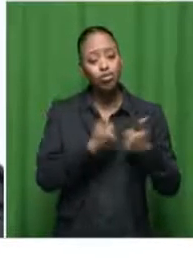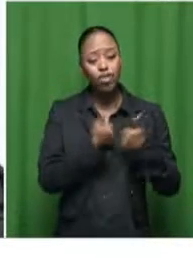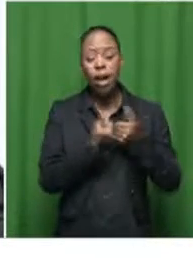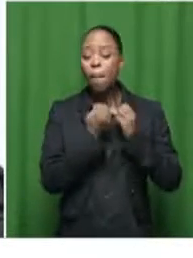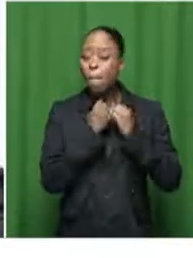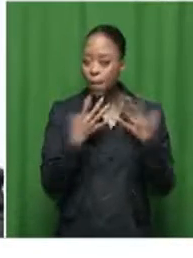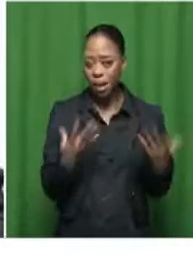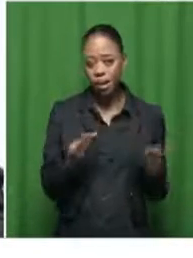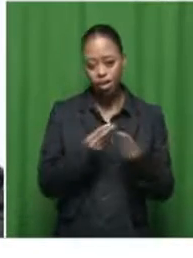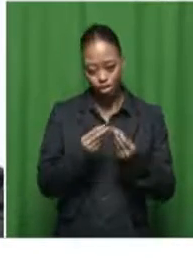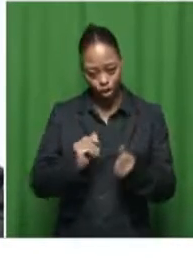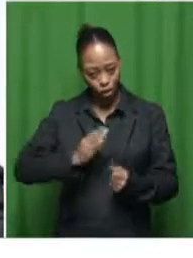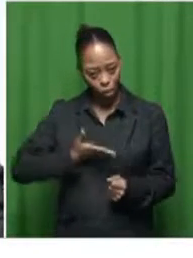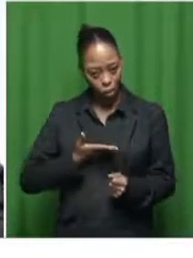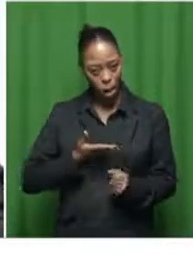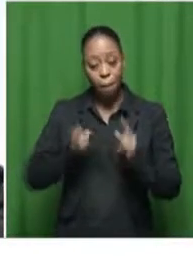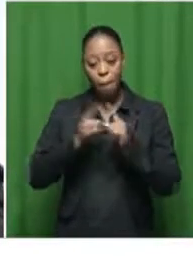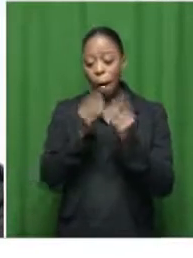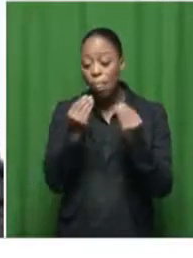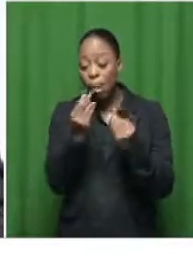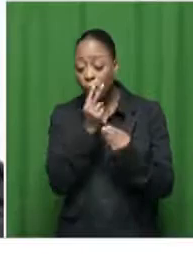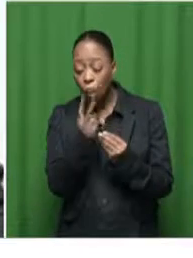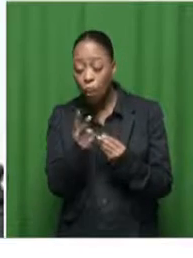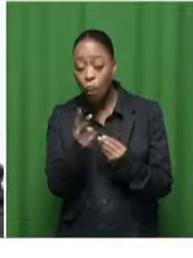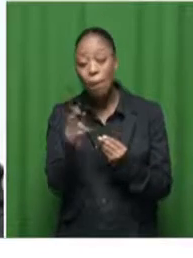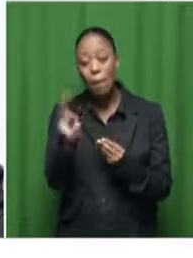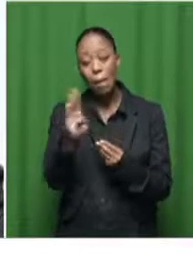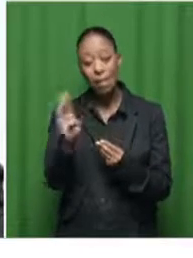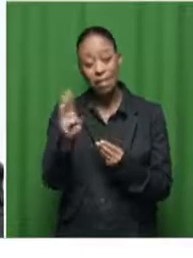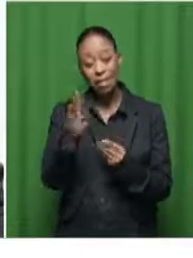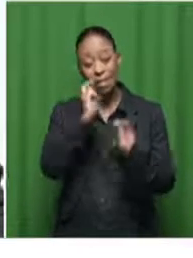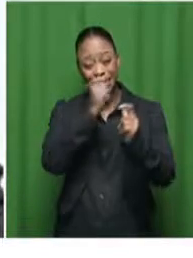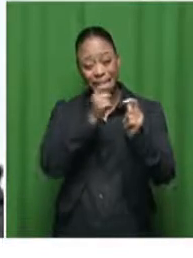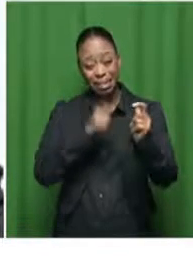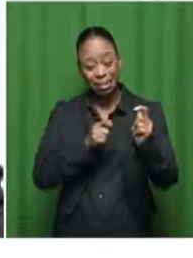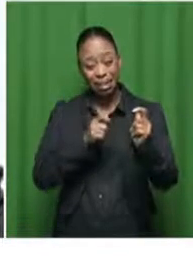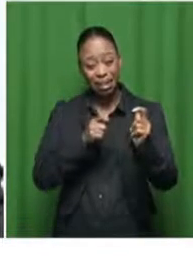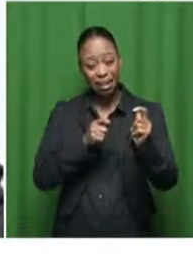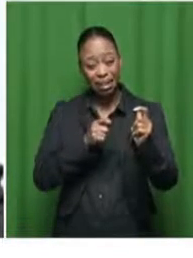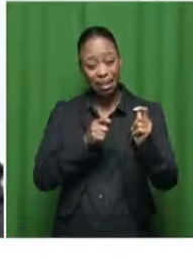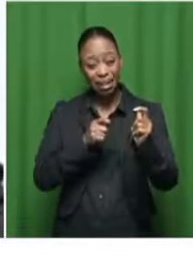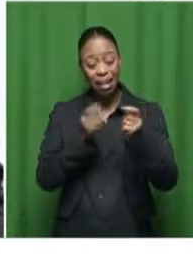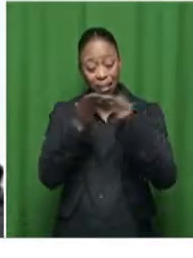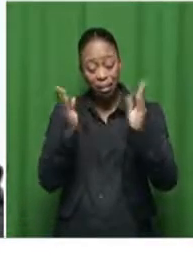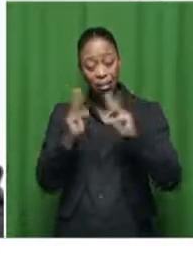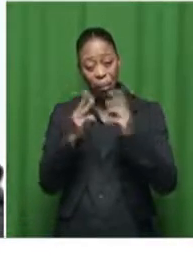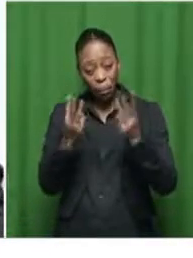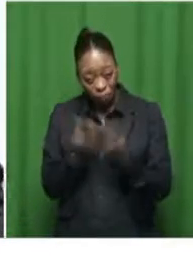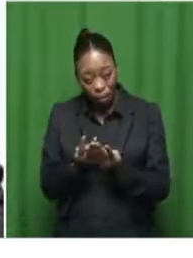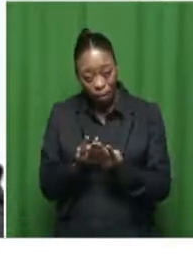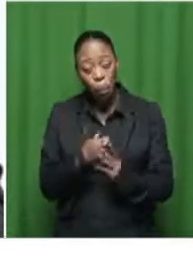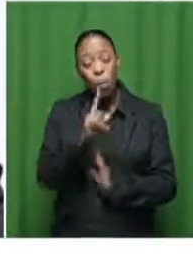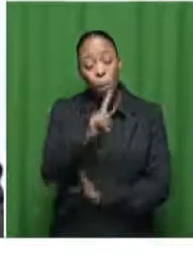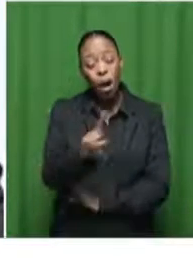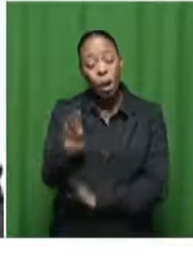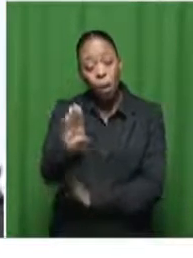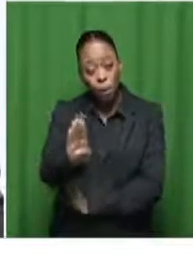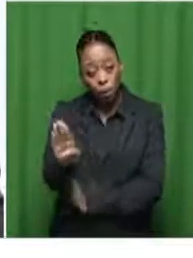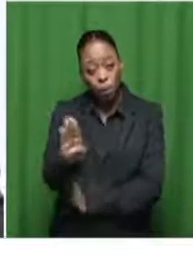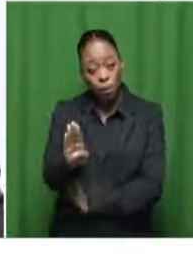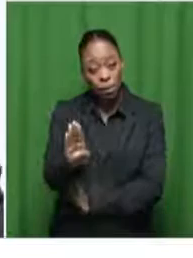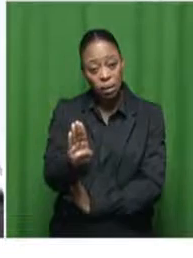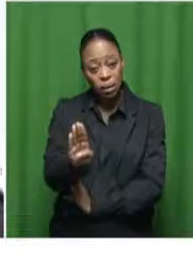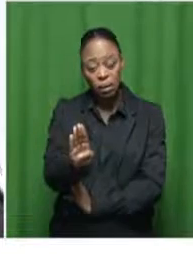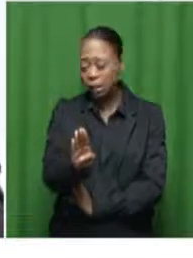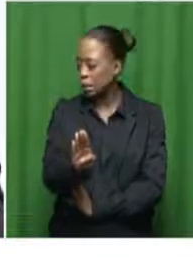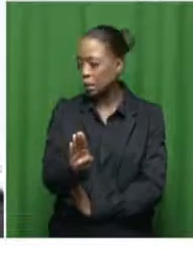to be seen staggering those numbers a billion slum dwellers across the world one billion and that number